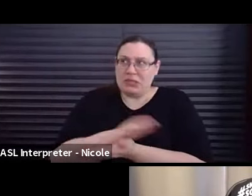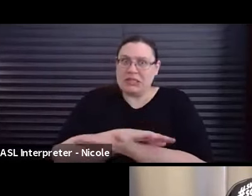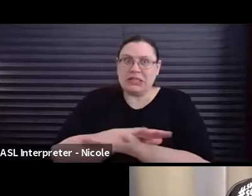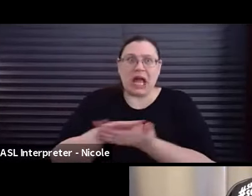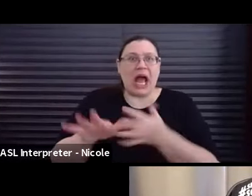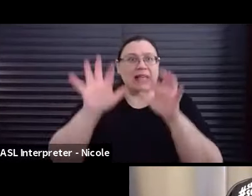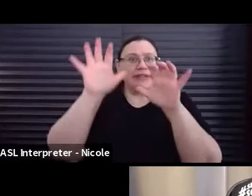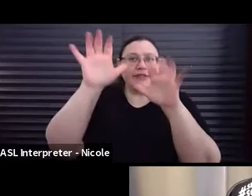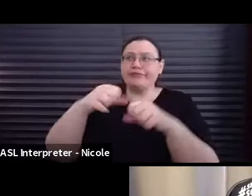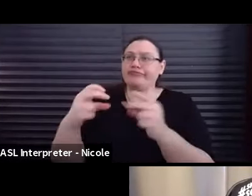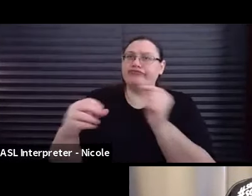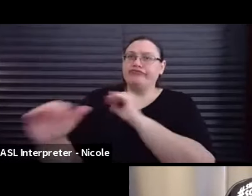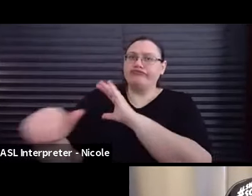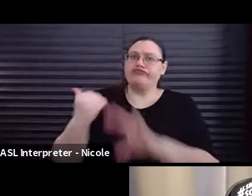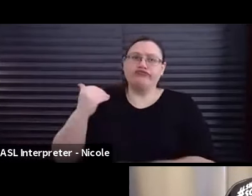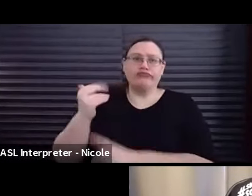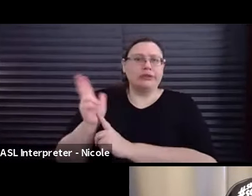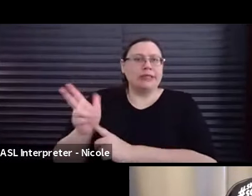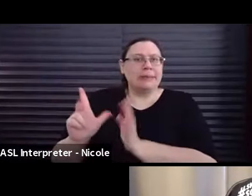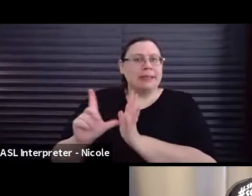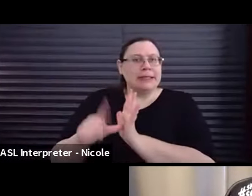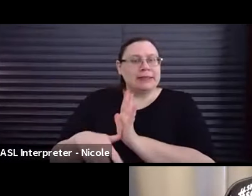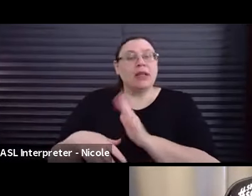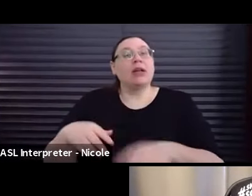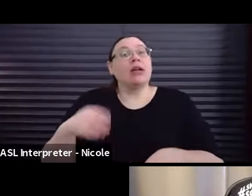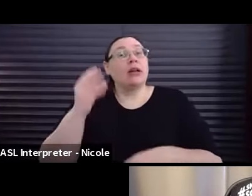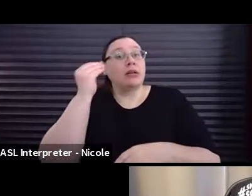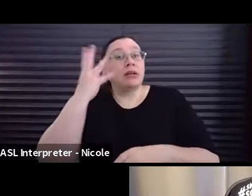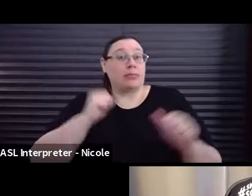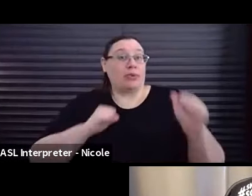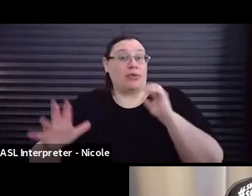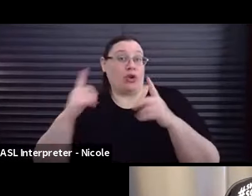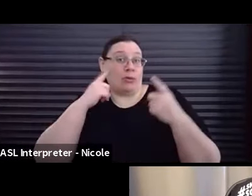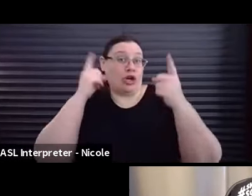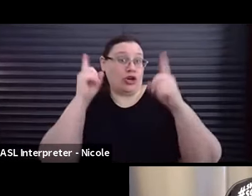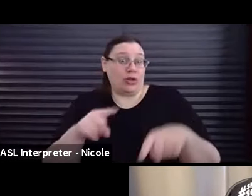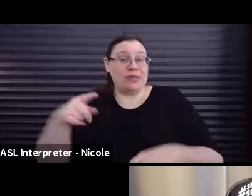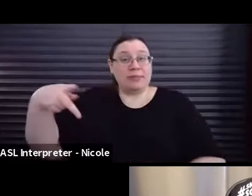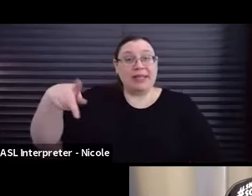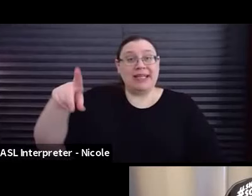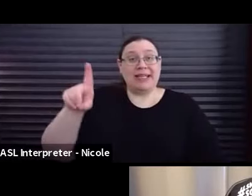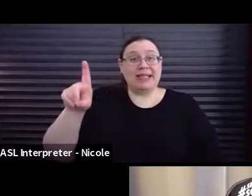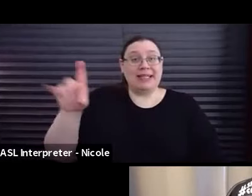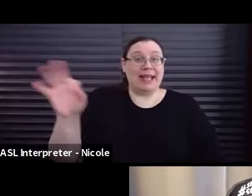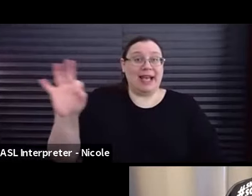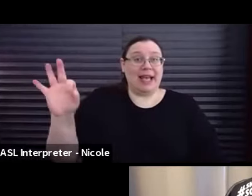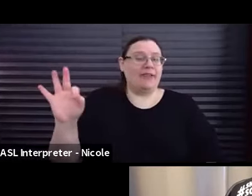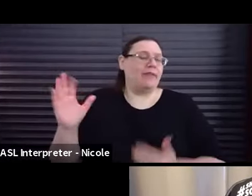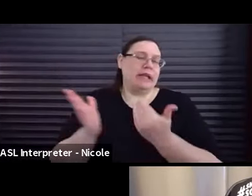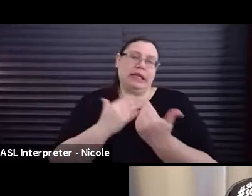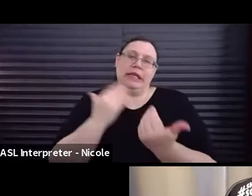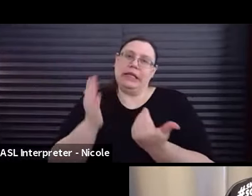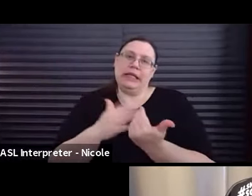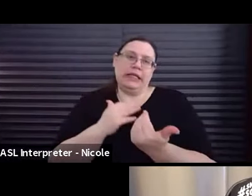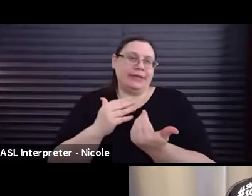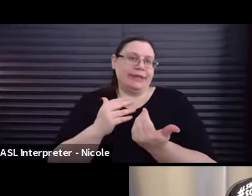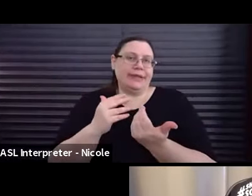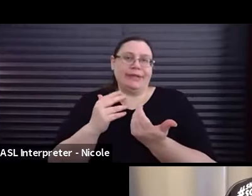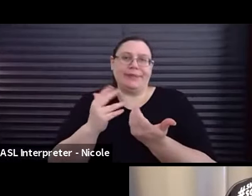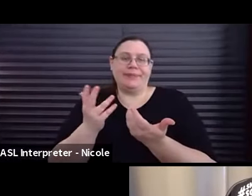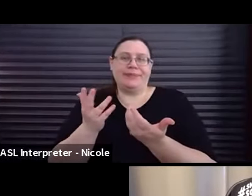that. And given that the performer agreements are in PDF form, it's easy to pull onto a